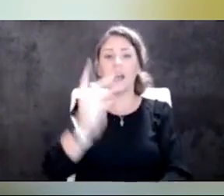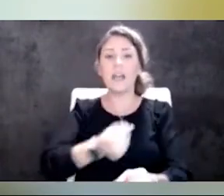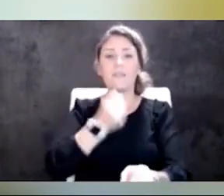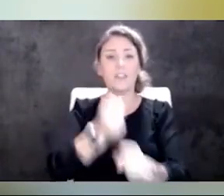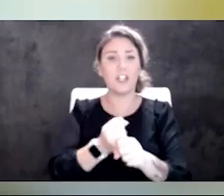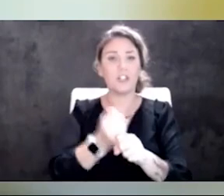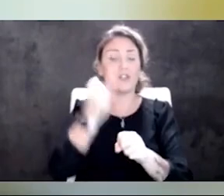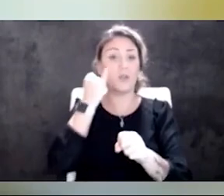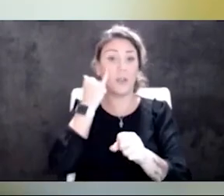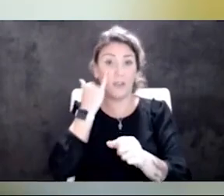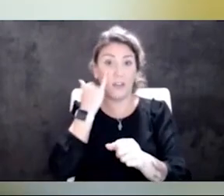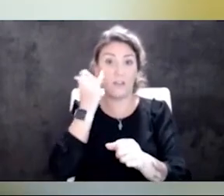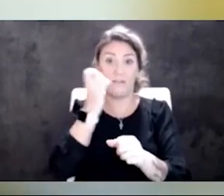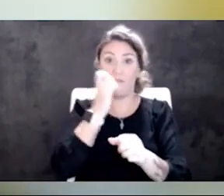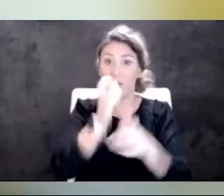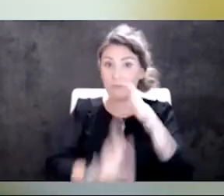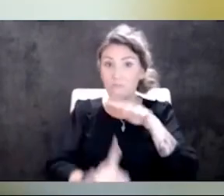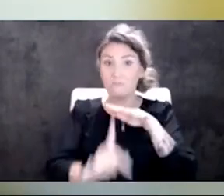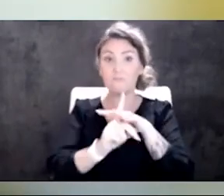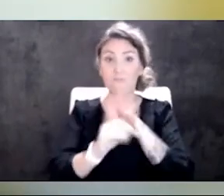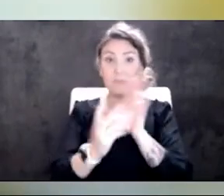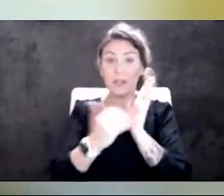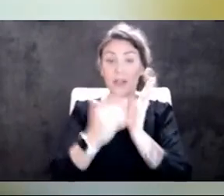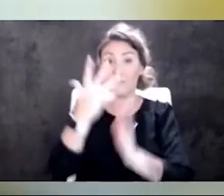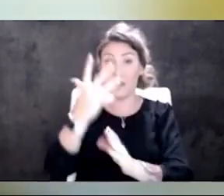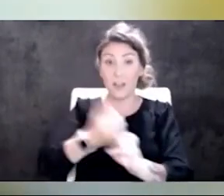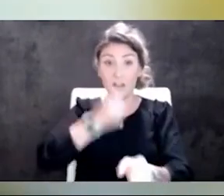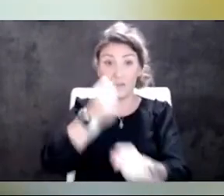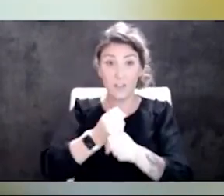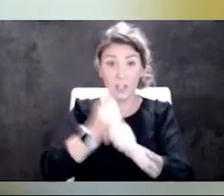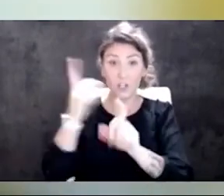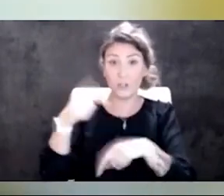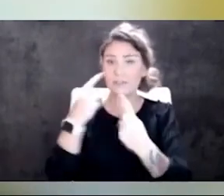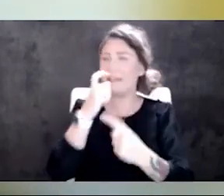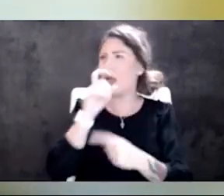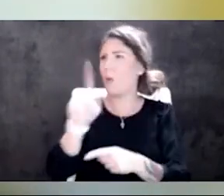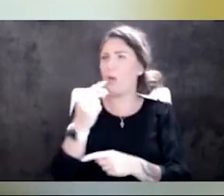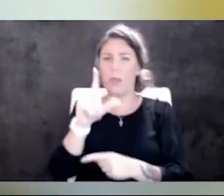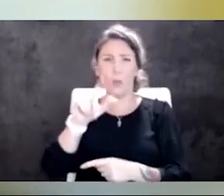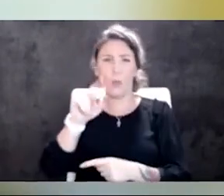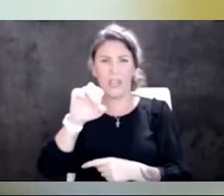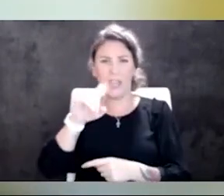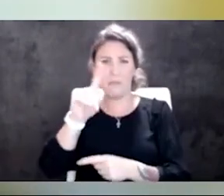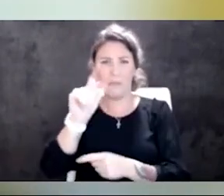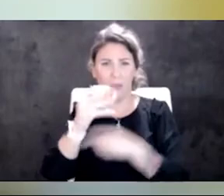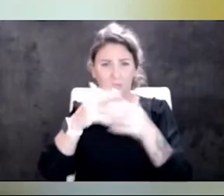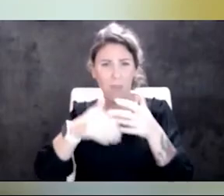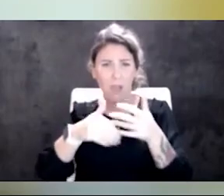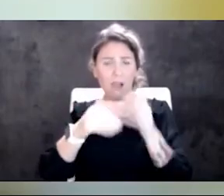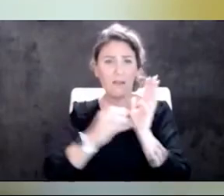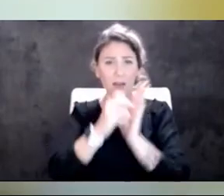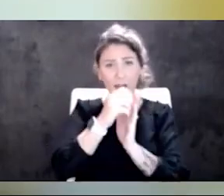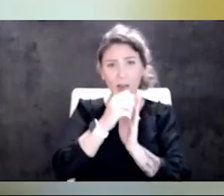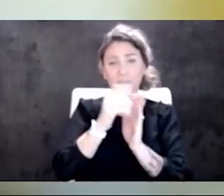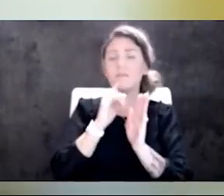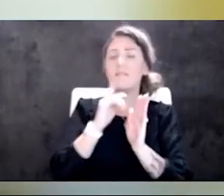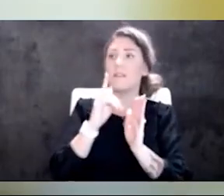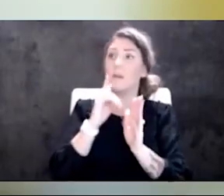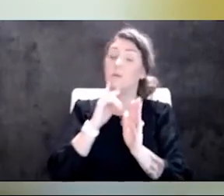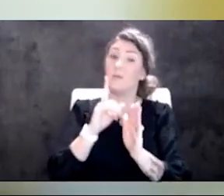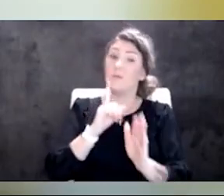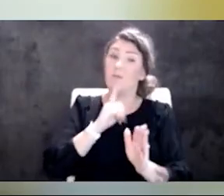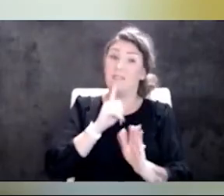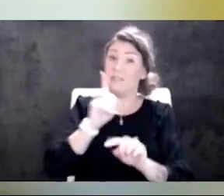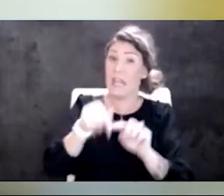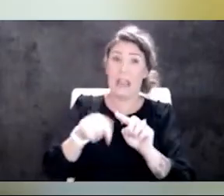you've been in remission for five years, um, and it's not just leukemia, there were a handful of other types of cancers that used to be lifelong deferrals that are